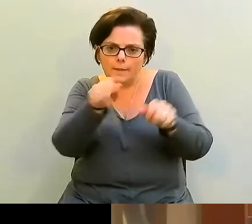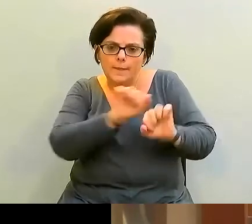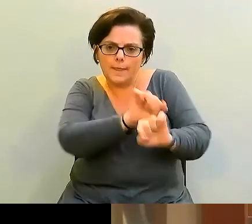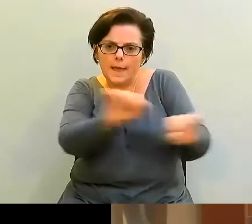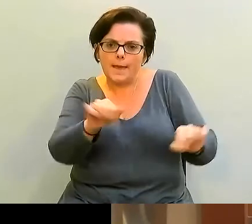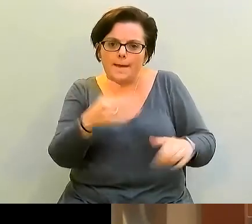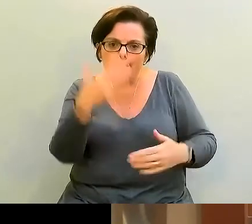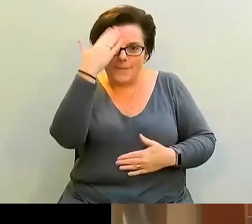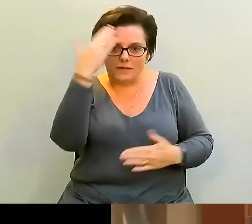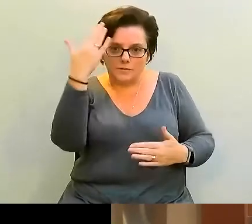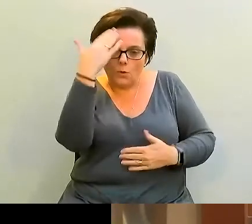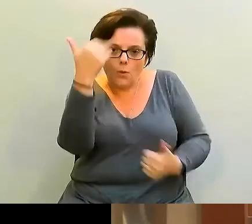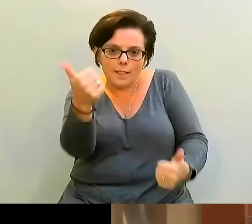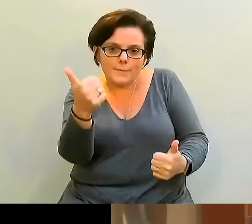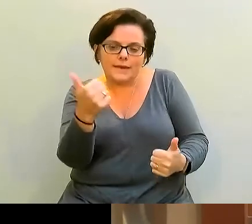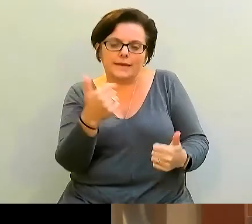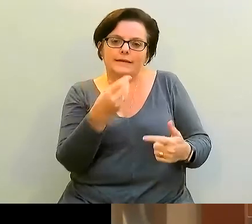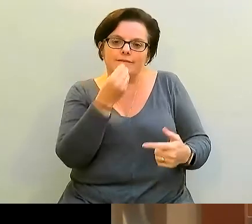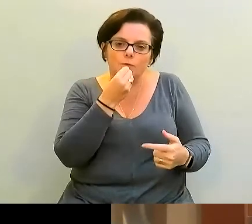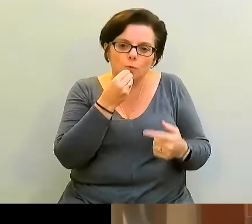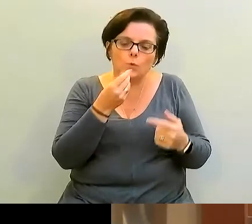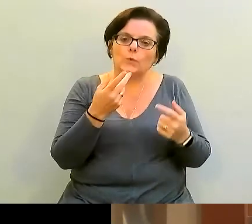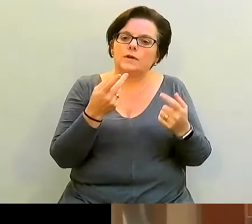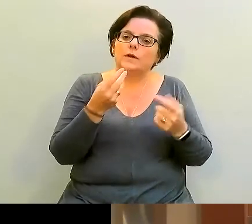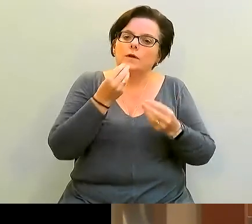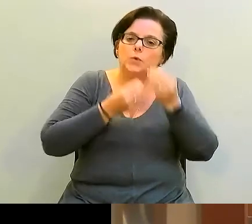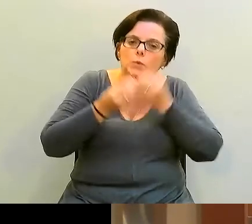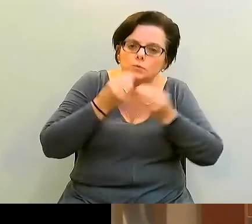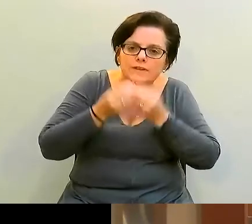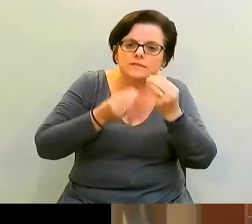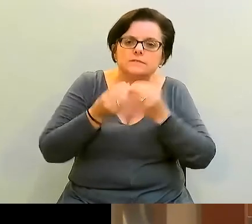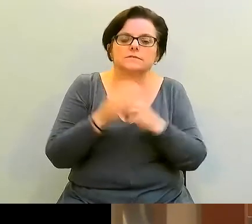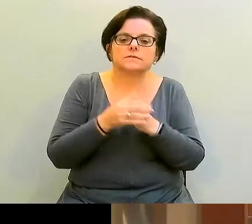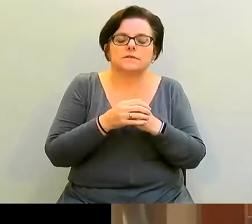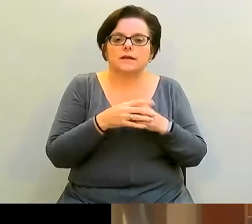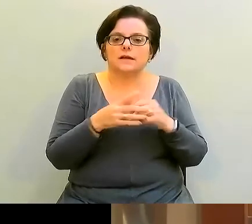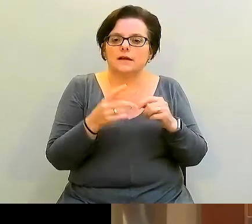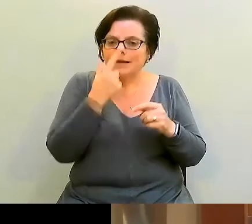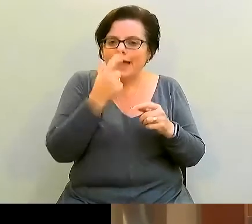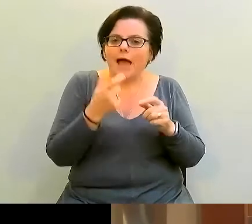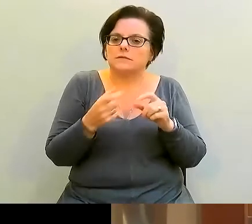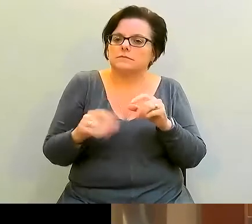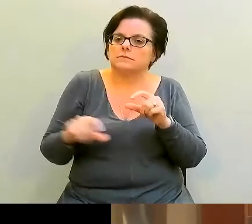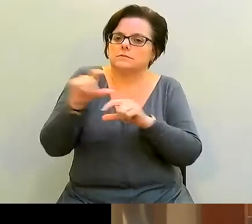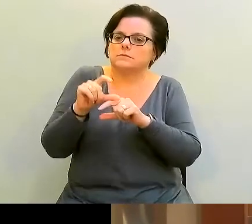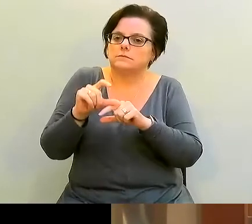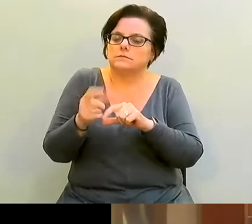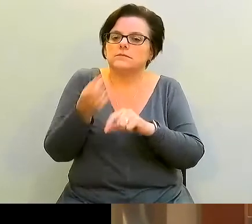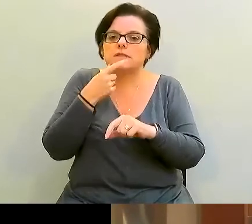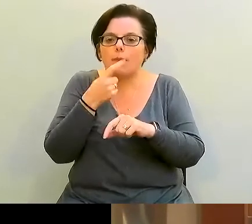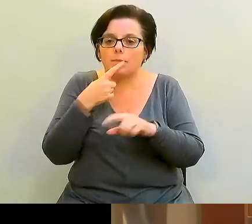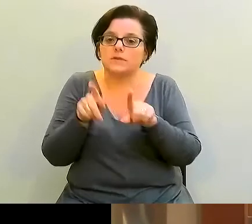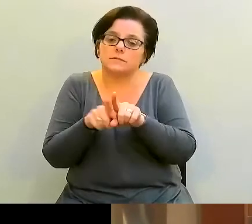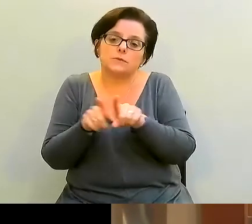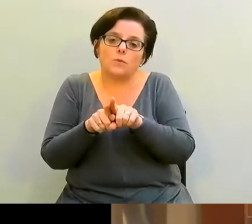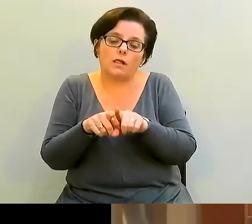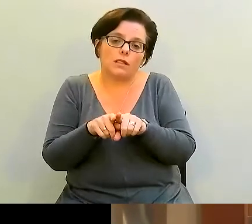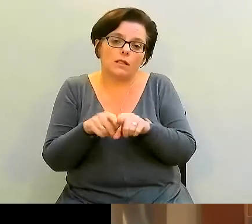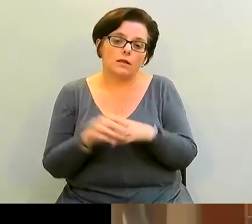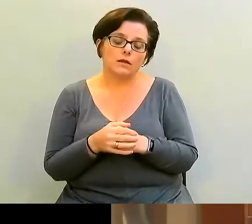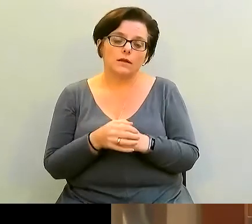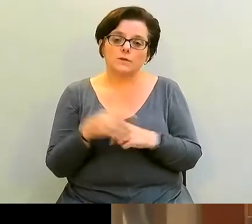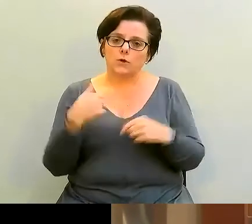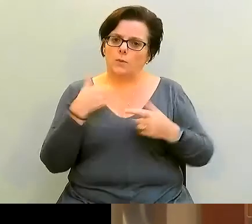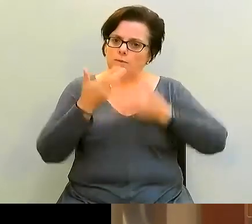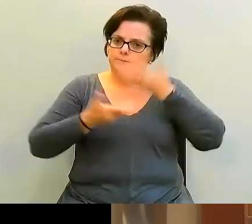using food and nutrients, using healthy whole foods. And supplements once in a while are completely fine. But I hope to talk with you about